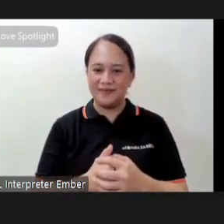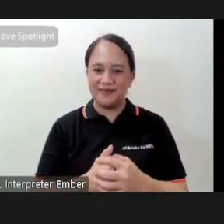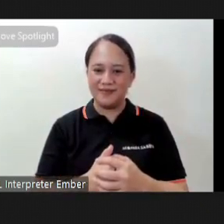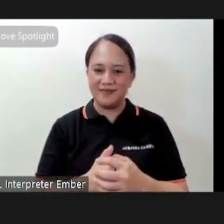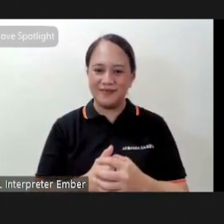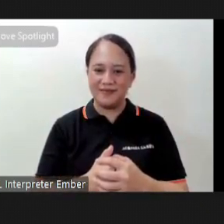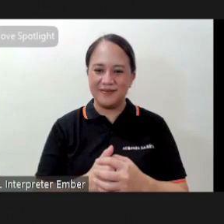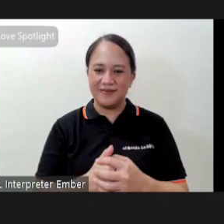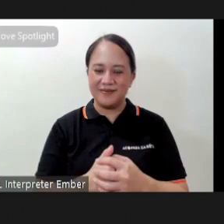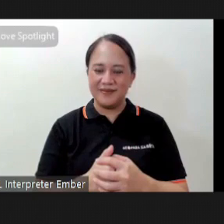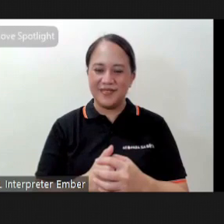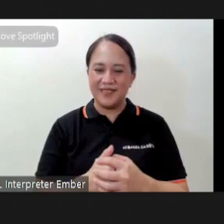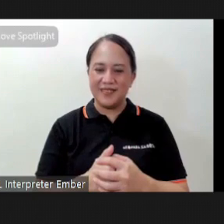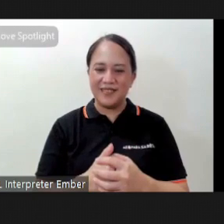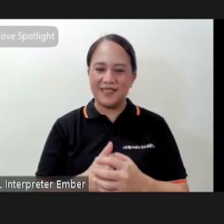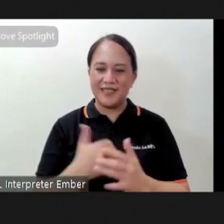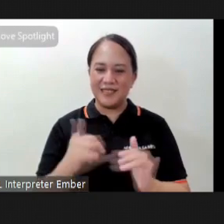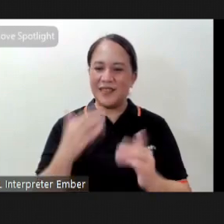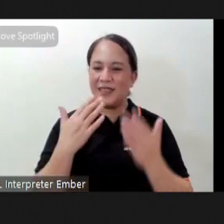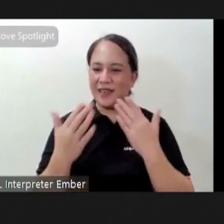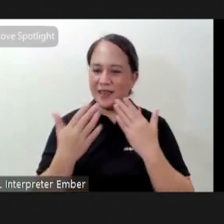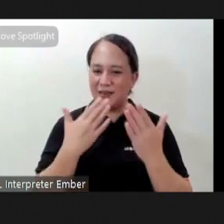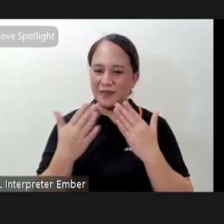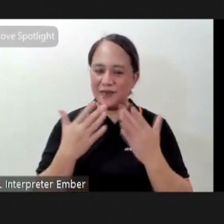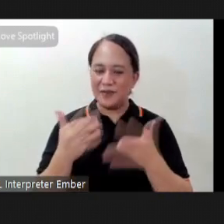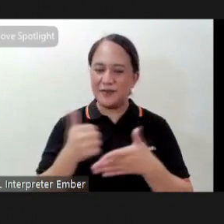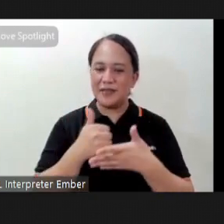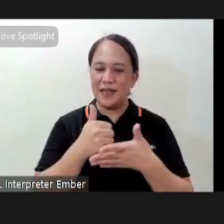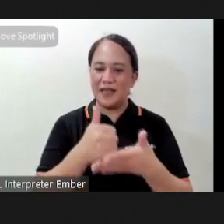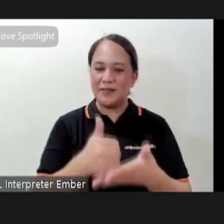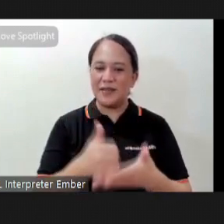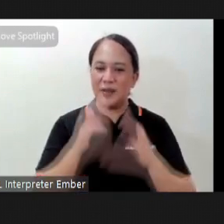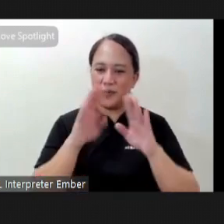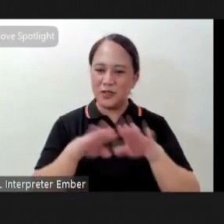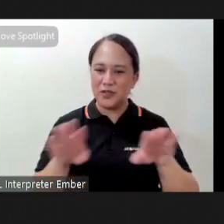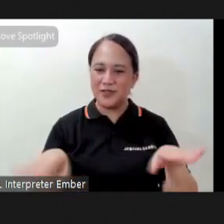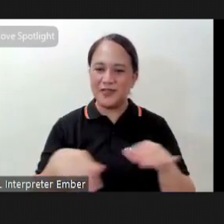and say also thank you for helping our children